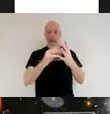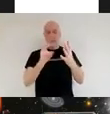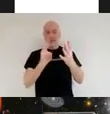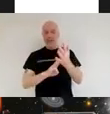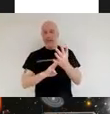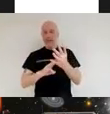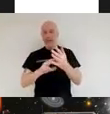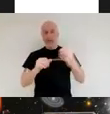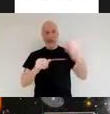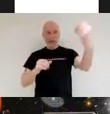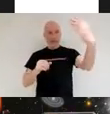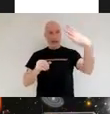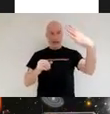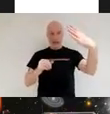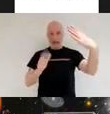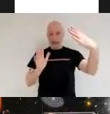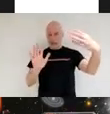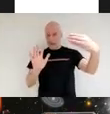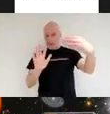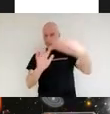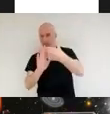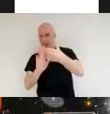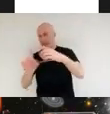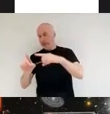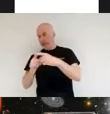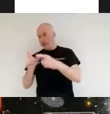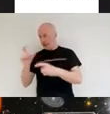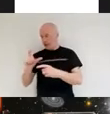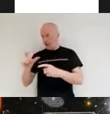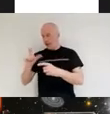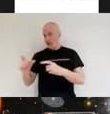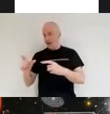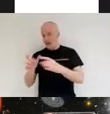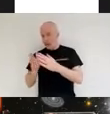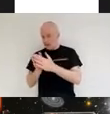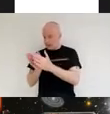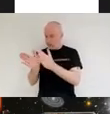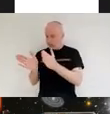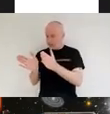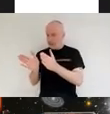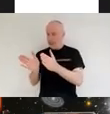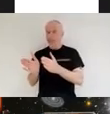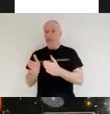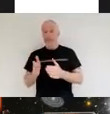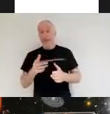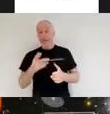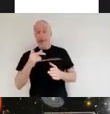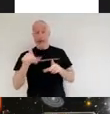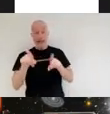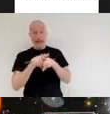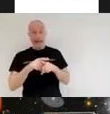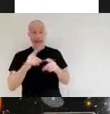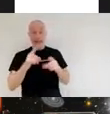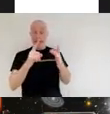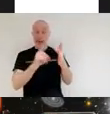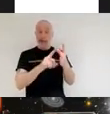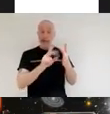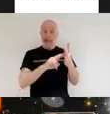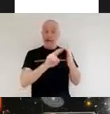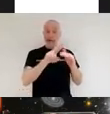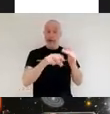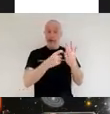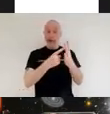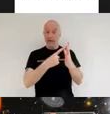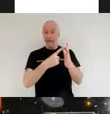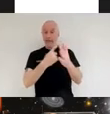each color corresponding to a different wavelength of visible light we can split infrared light into its different wavelengths as